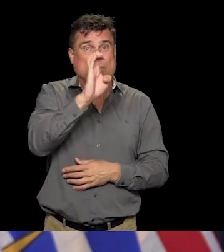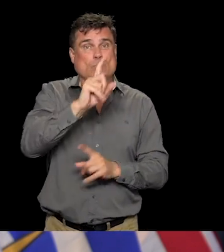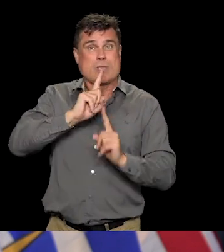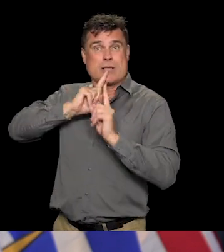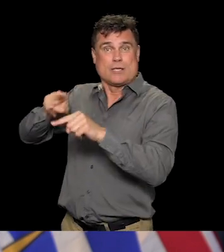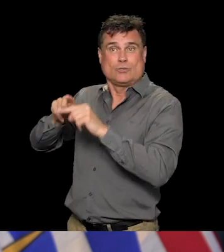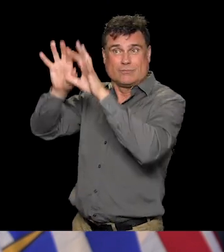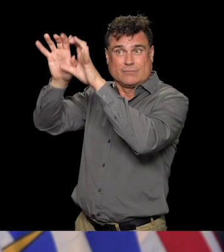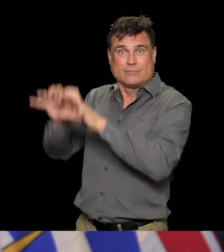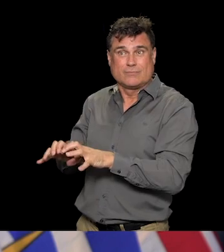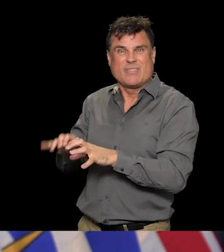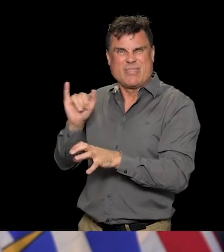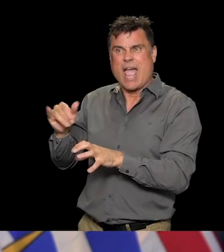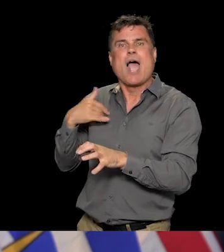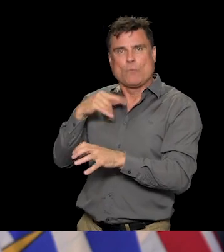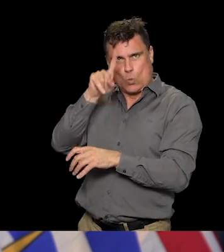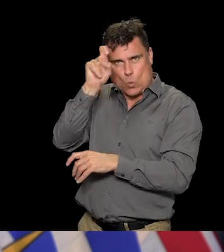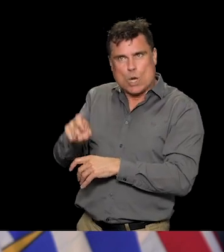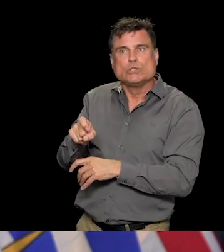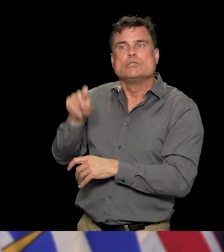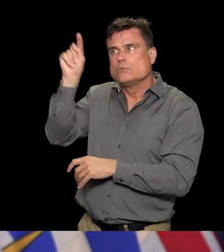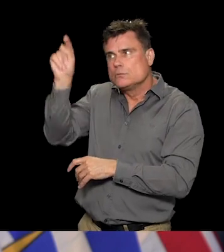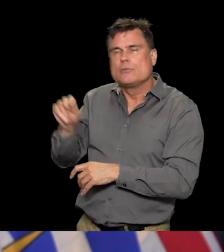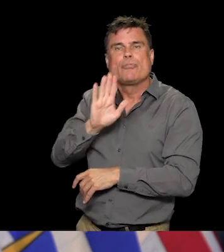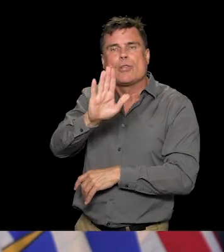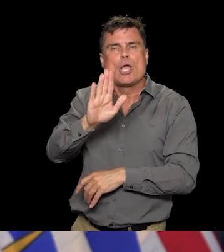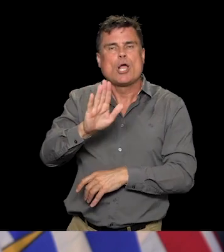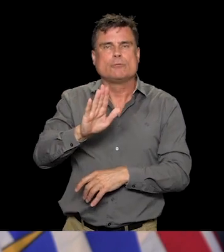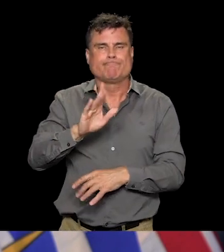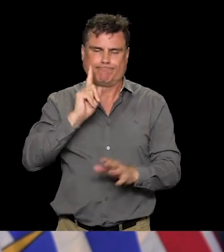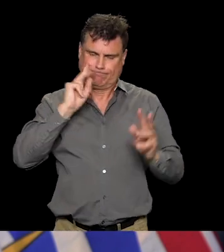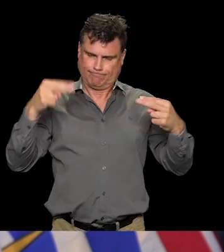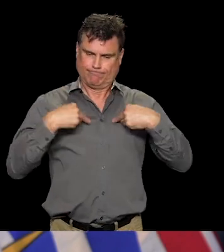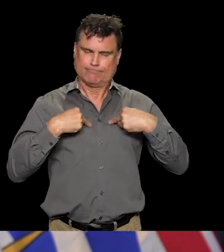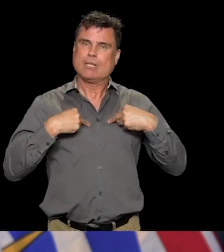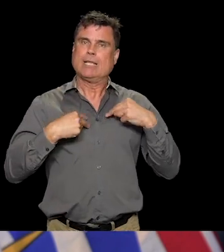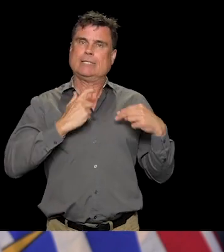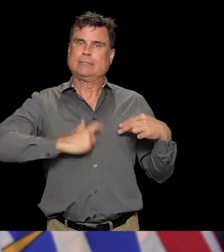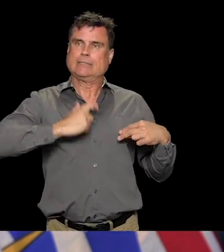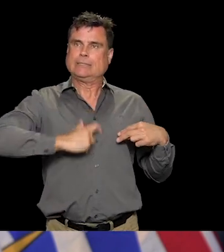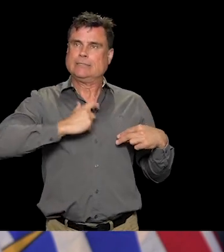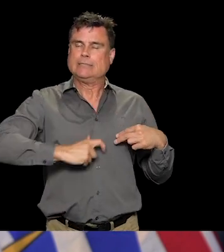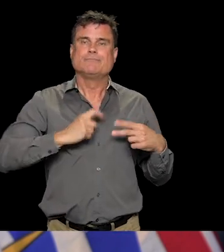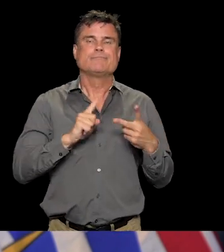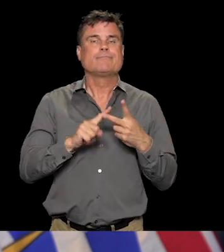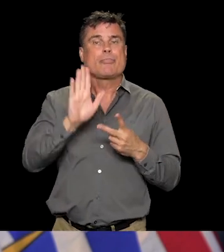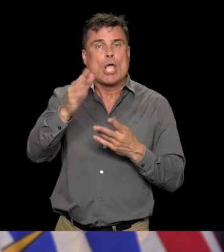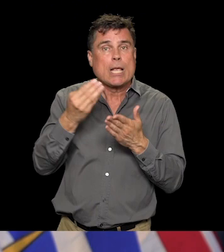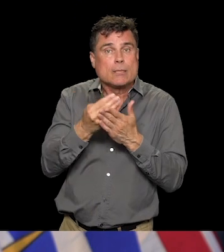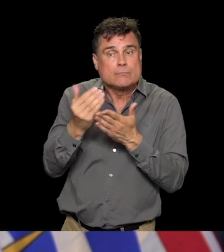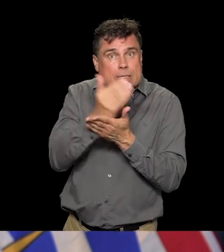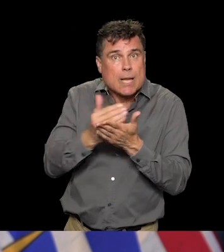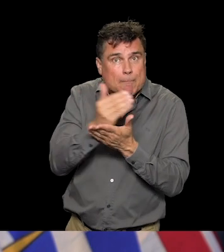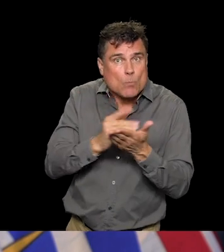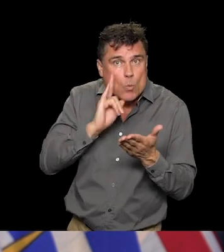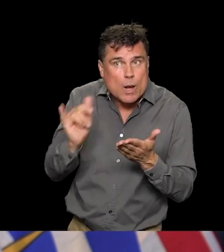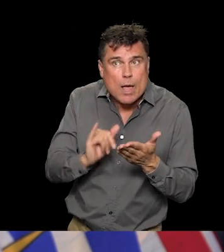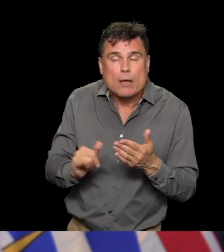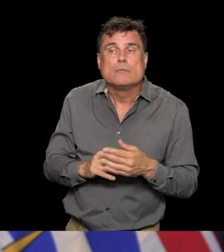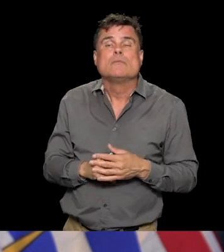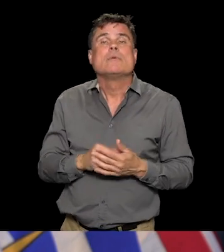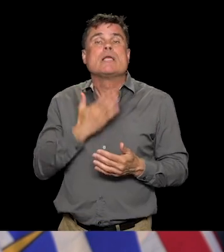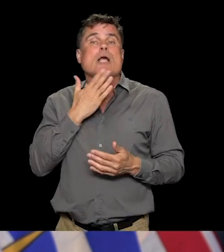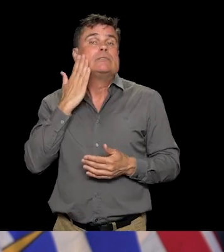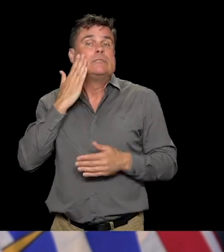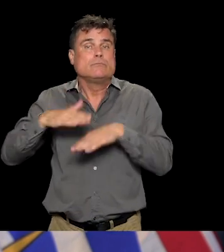the measures we've put in place because we know both of those have differential impacts on different communities and we are collecting some